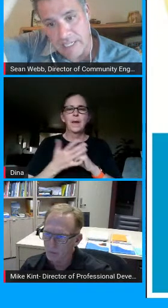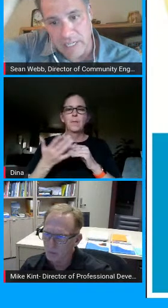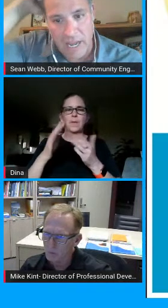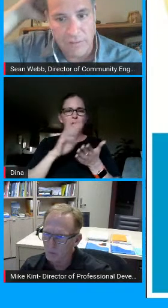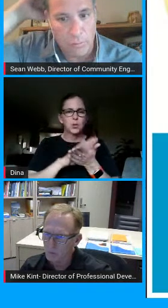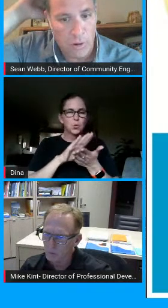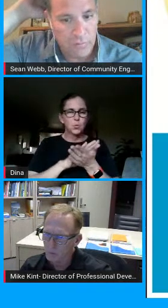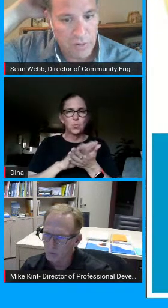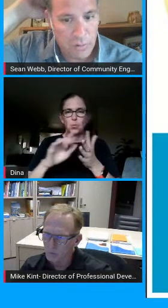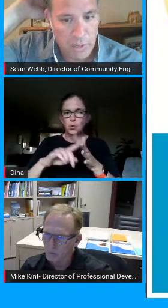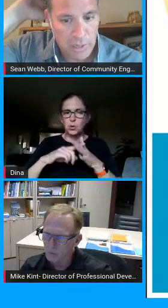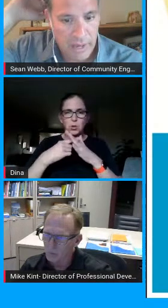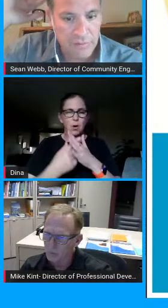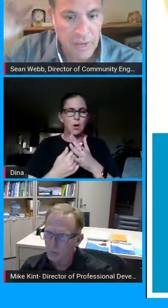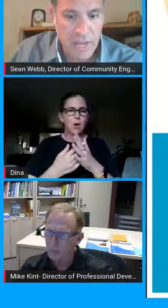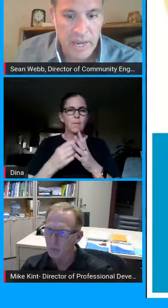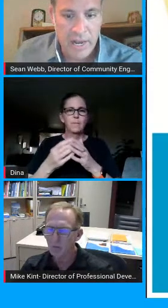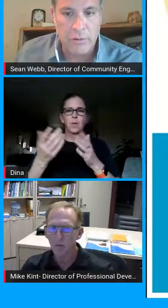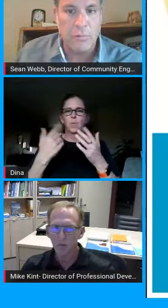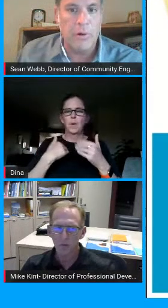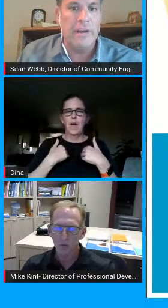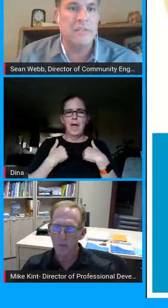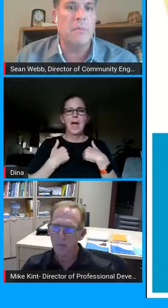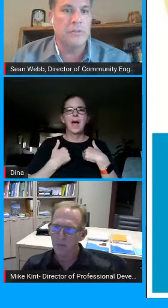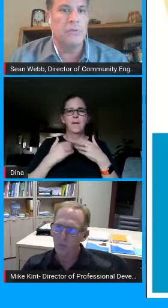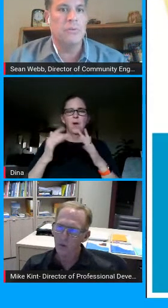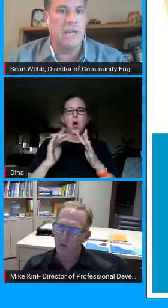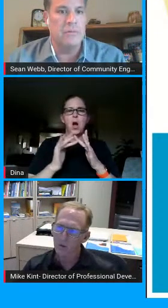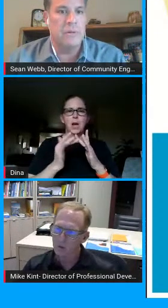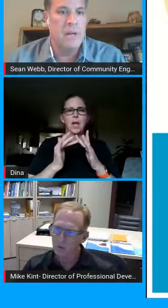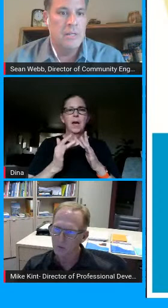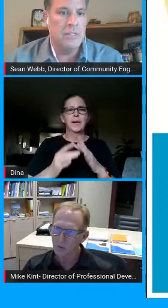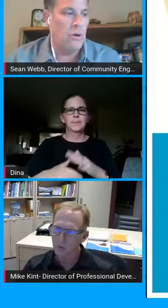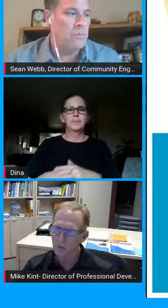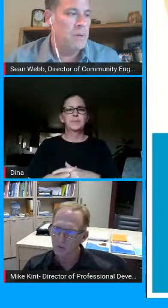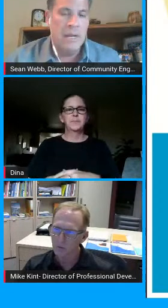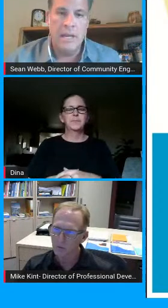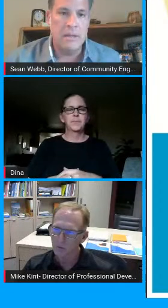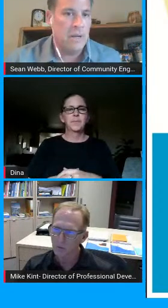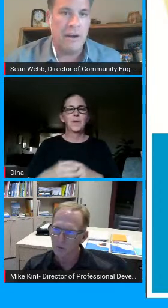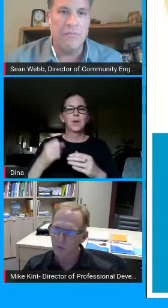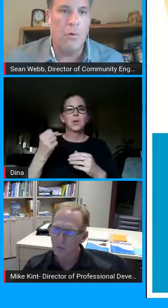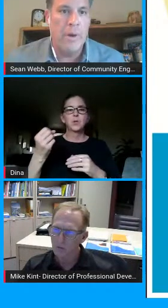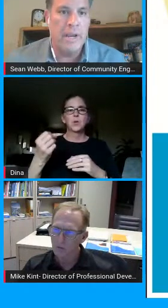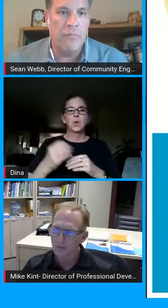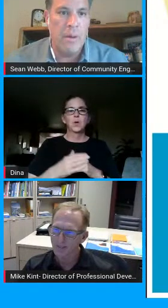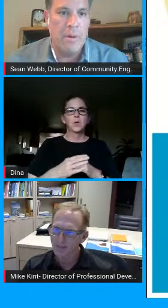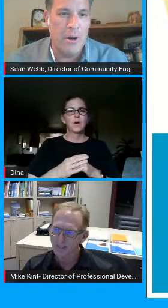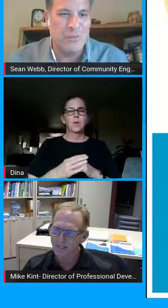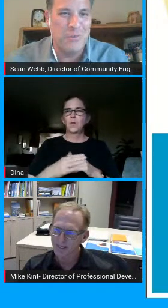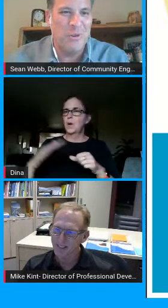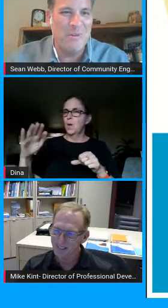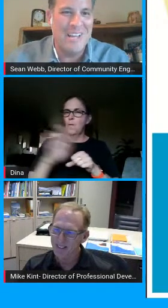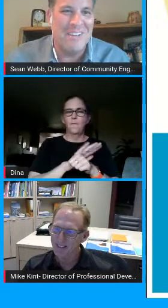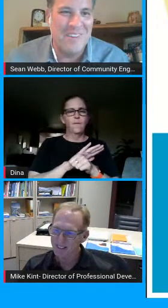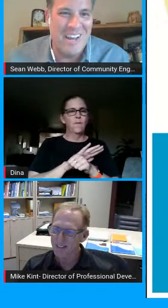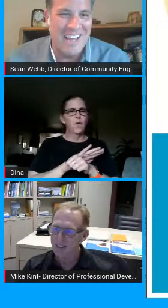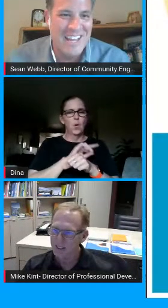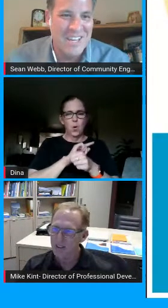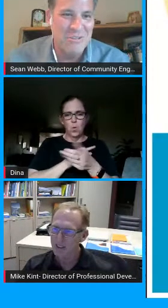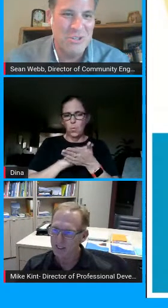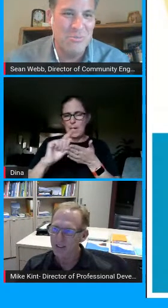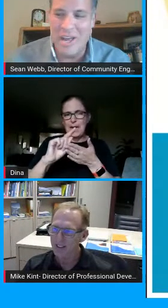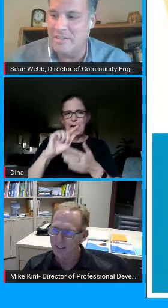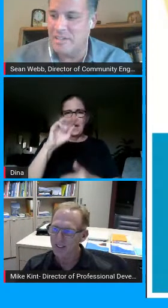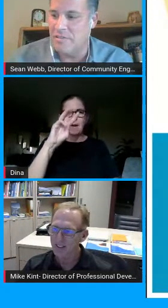looking to high is going to have their welcome video on live and i know that we're going to have some other schools scheduled so got a full week of webinars full of the week of